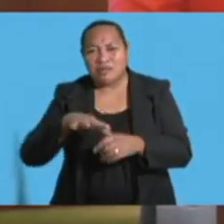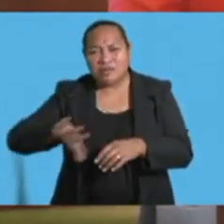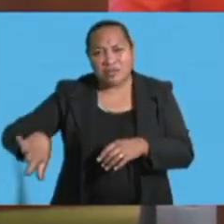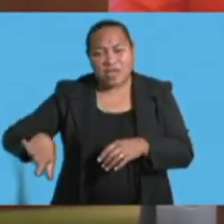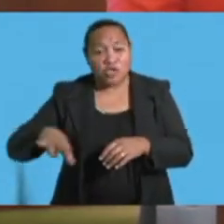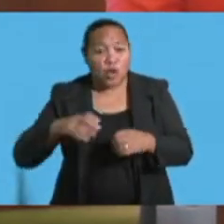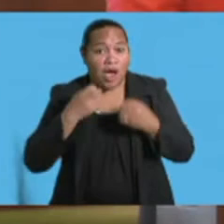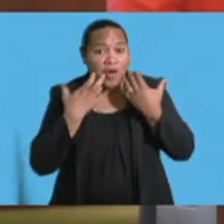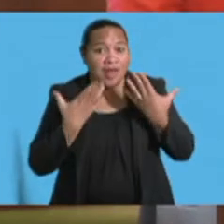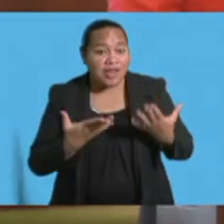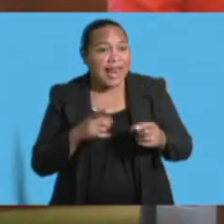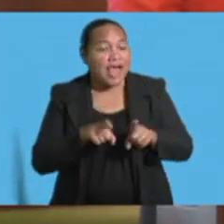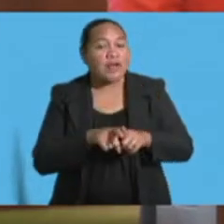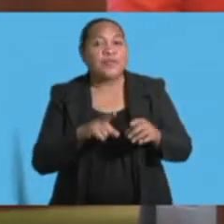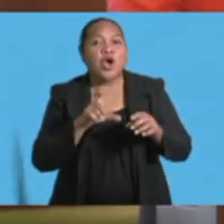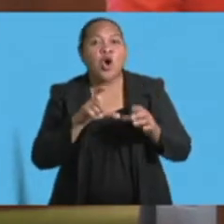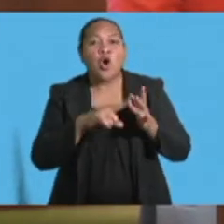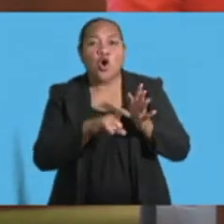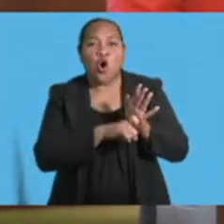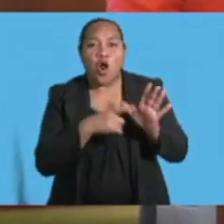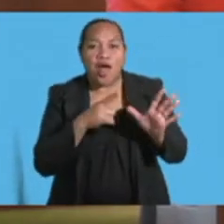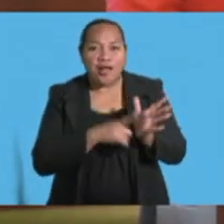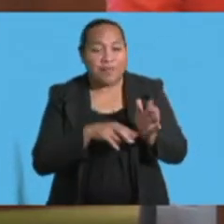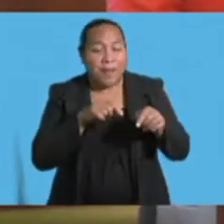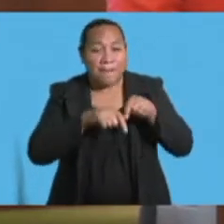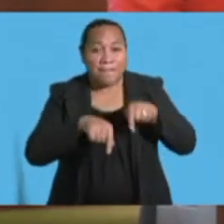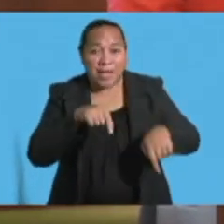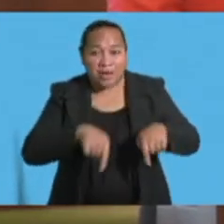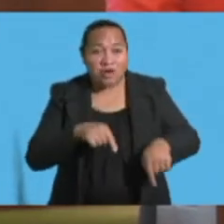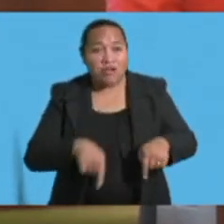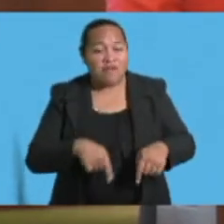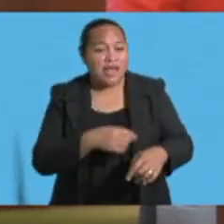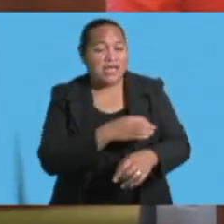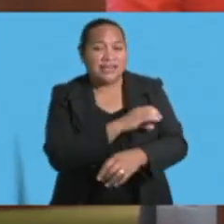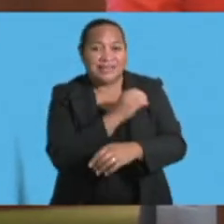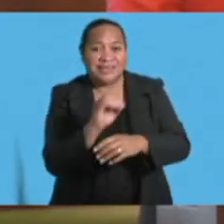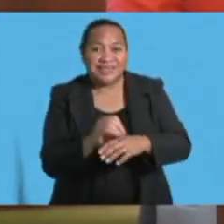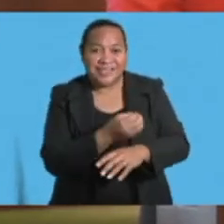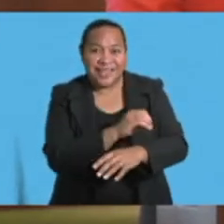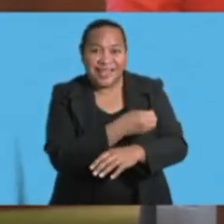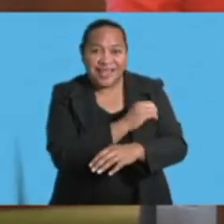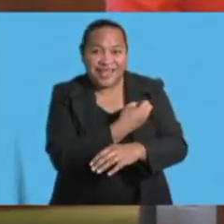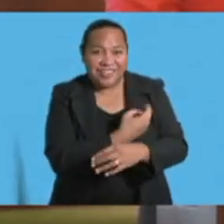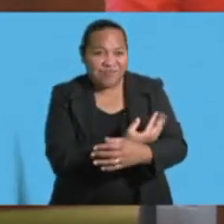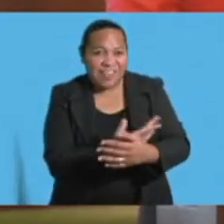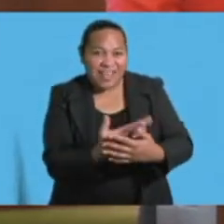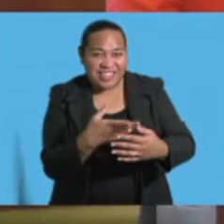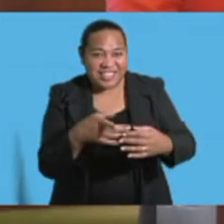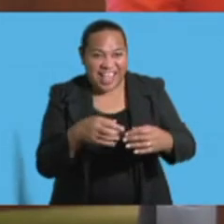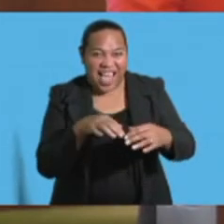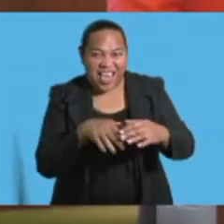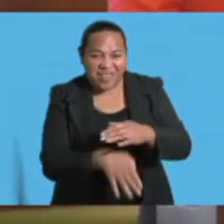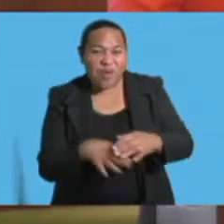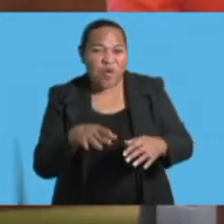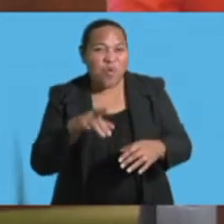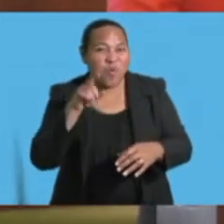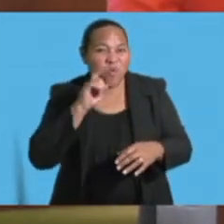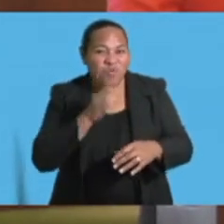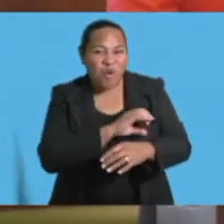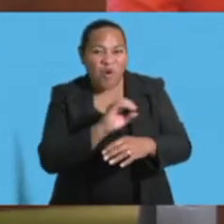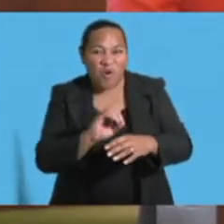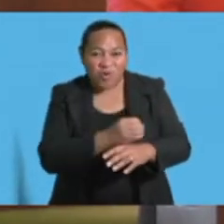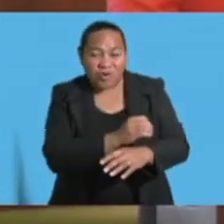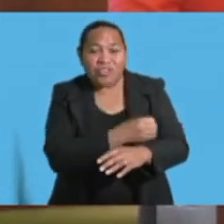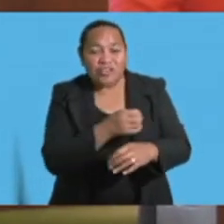like our corals, our mangroves, seagrass and the precious marine and freshwater life and our much-threatened native tree